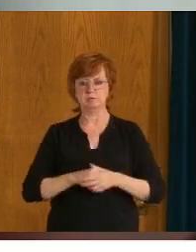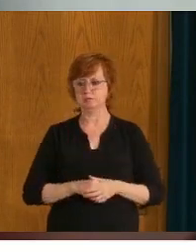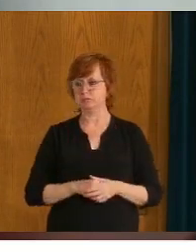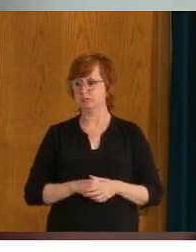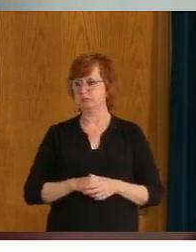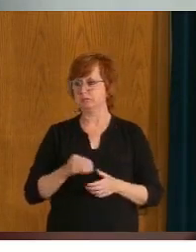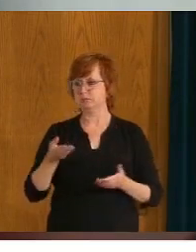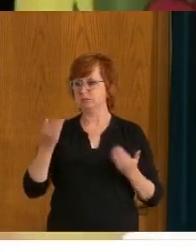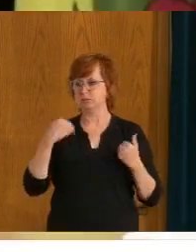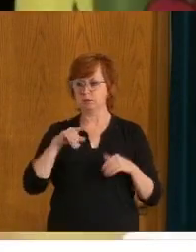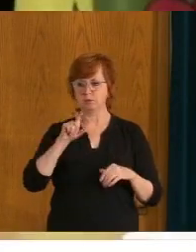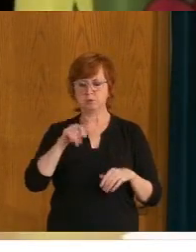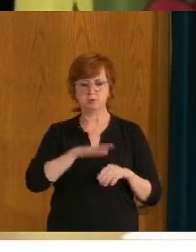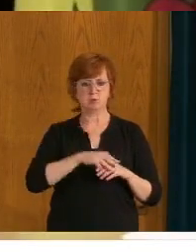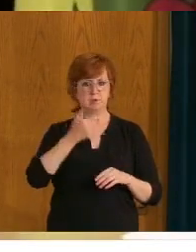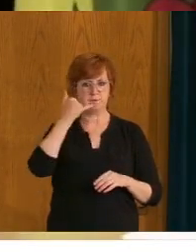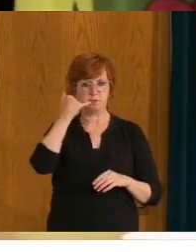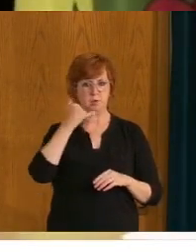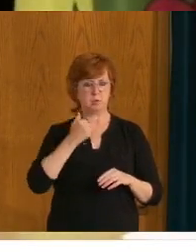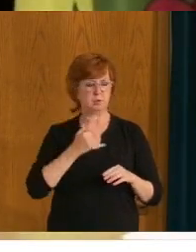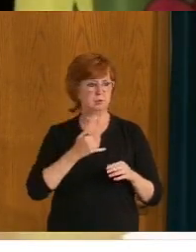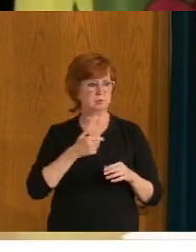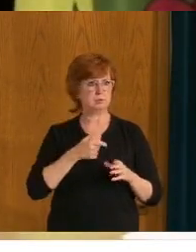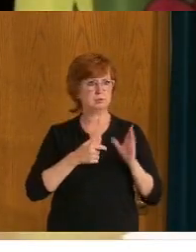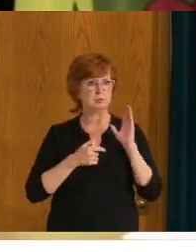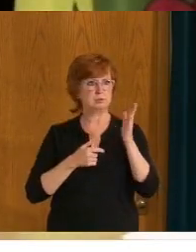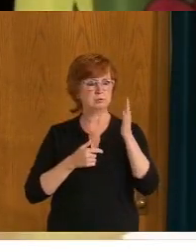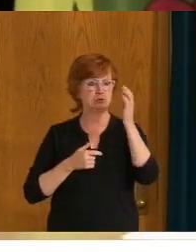We'll take another question on the line, operator.